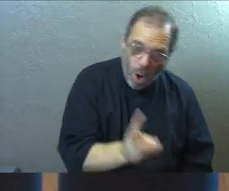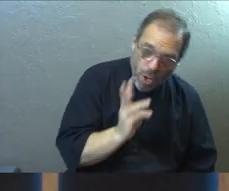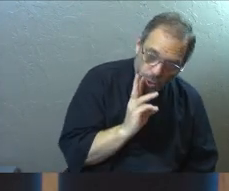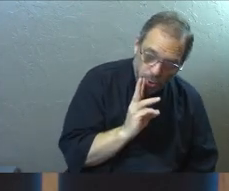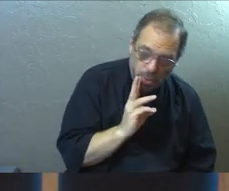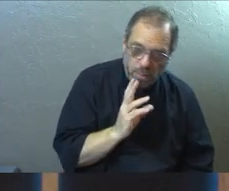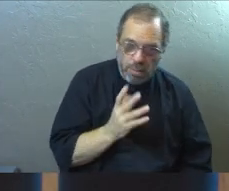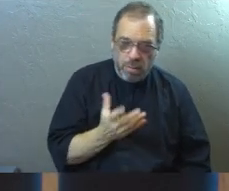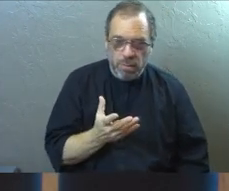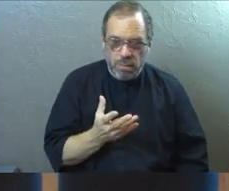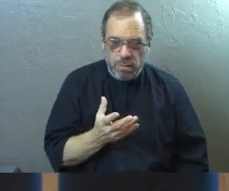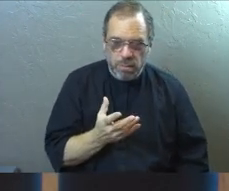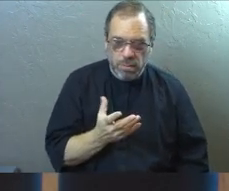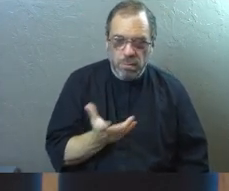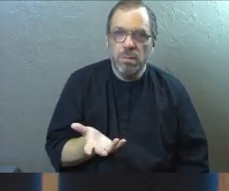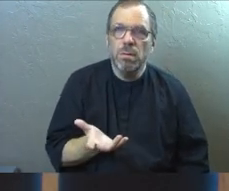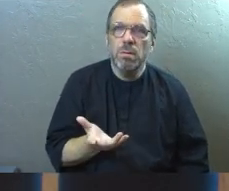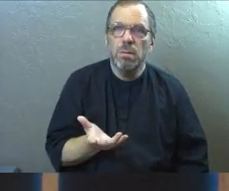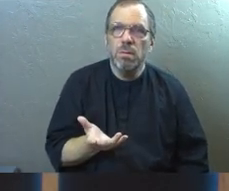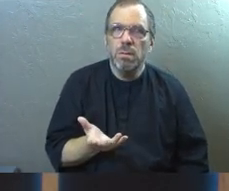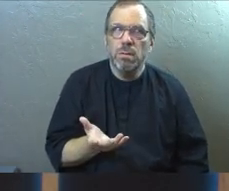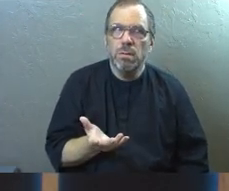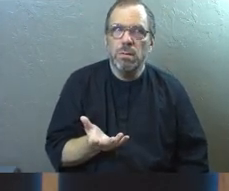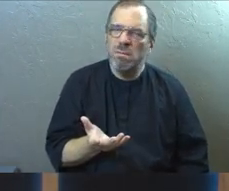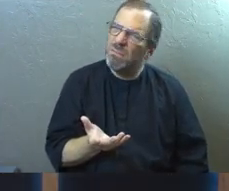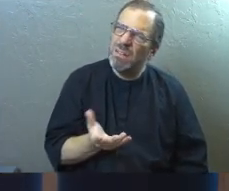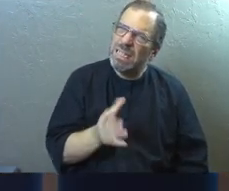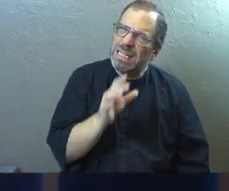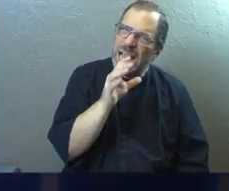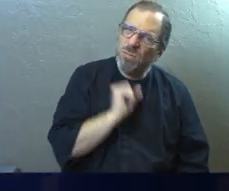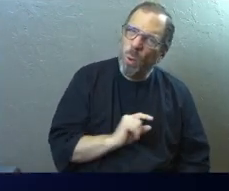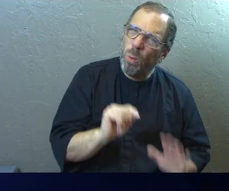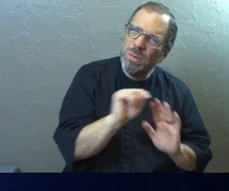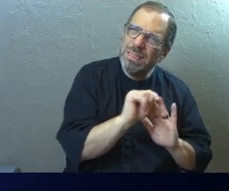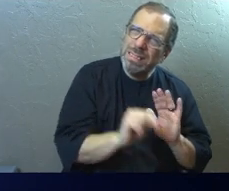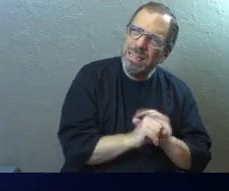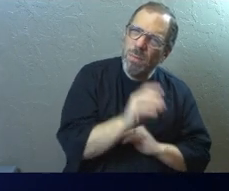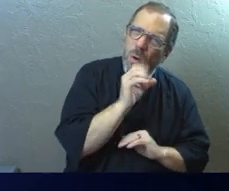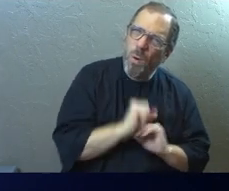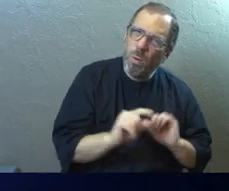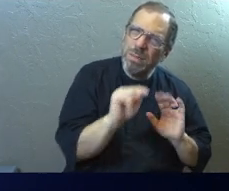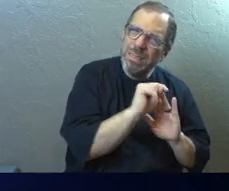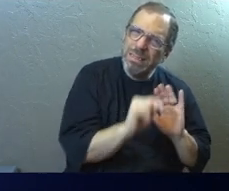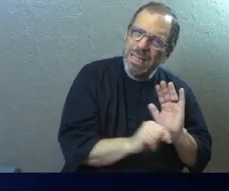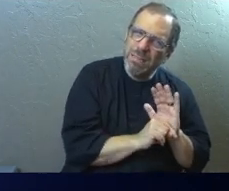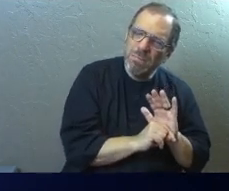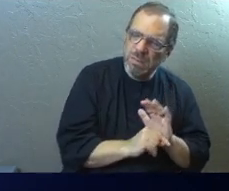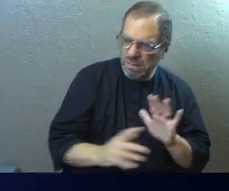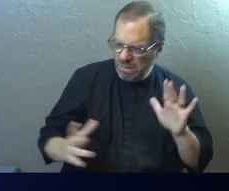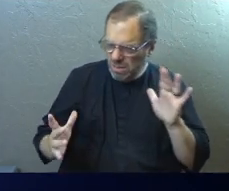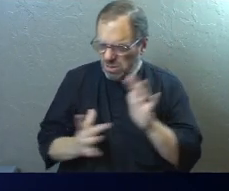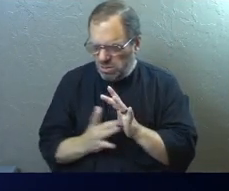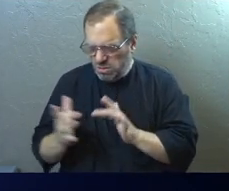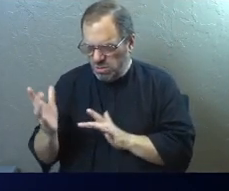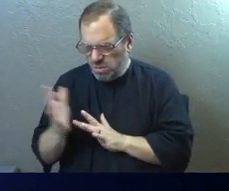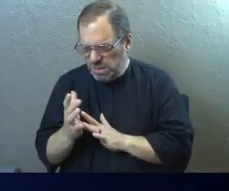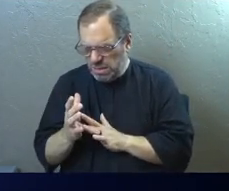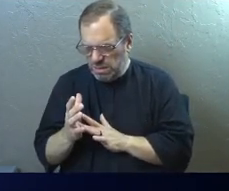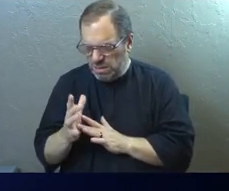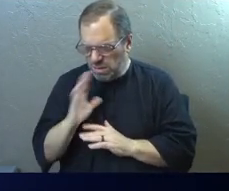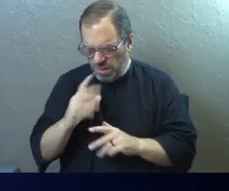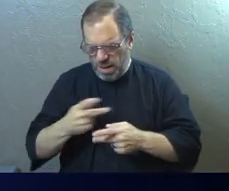give them water to drink. So that's in the Old Testament. So how in the world is Jesus quoting